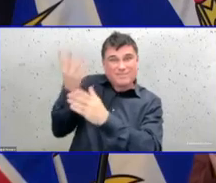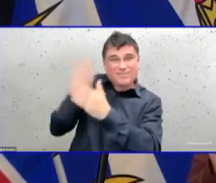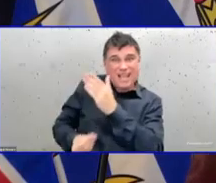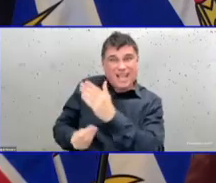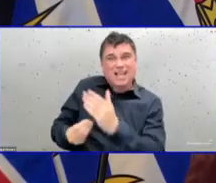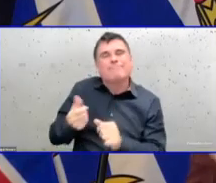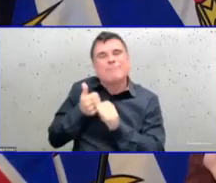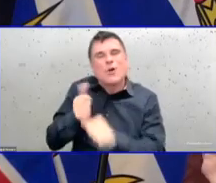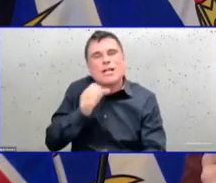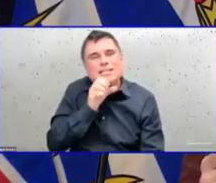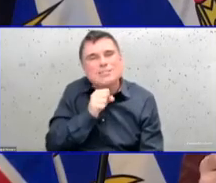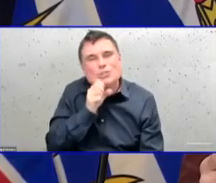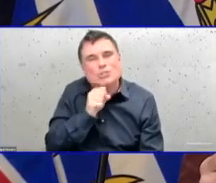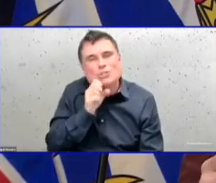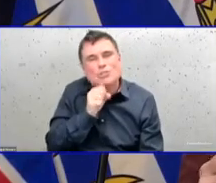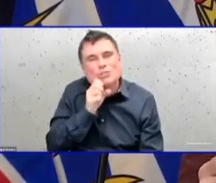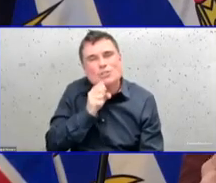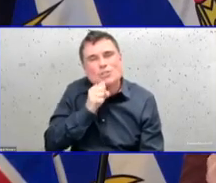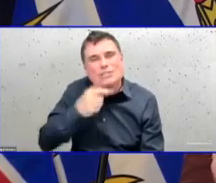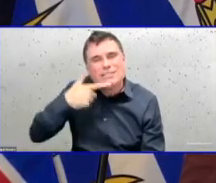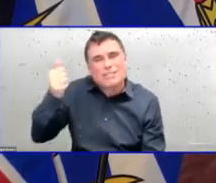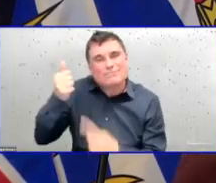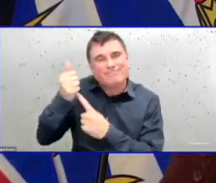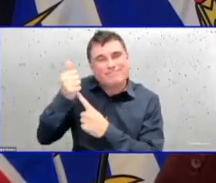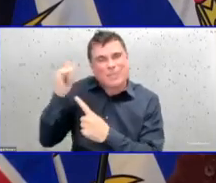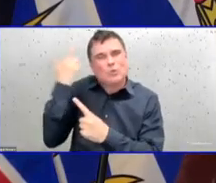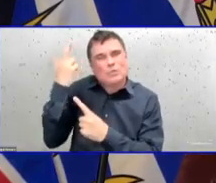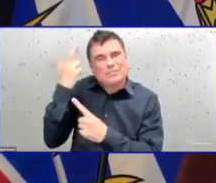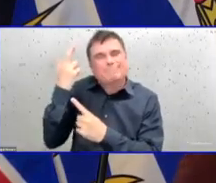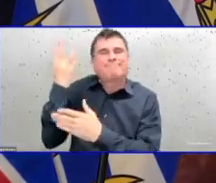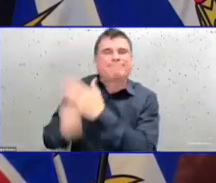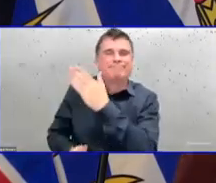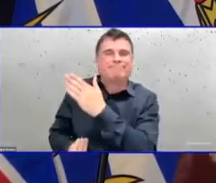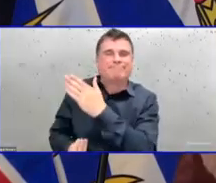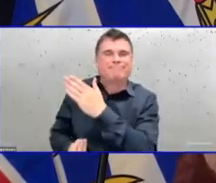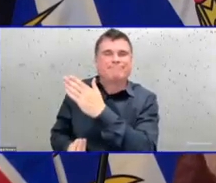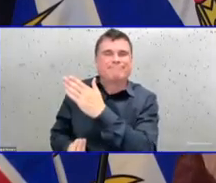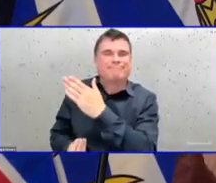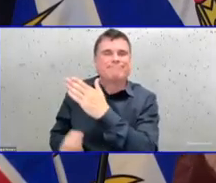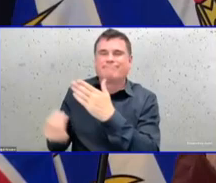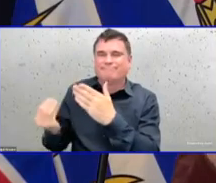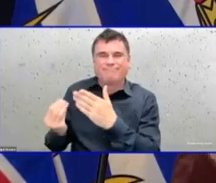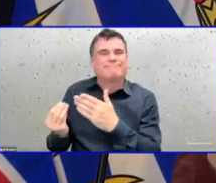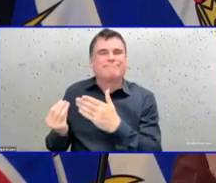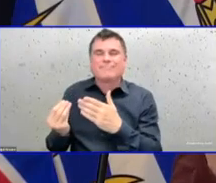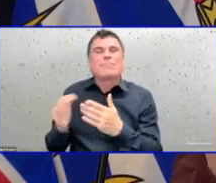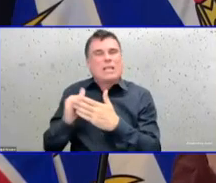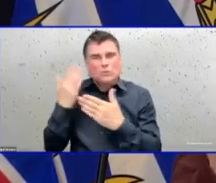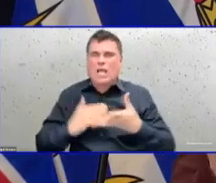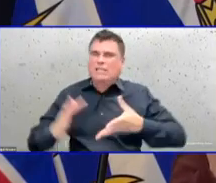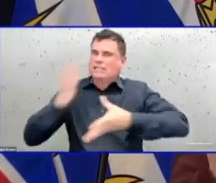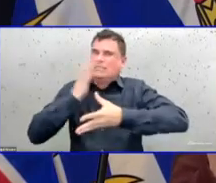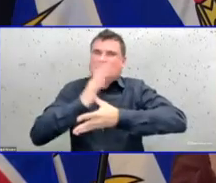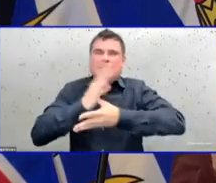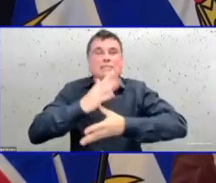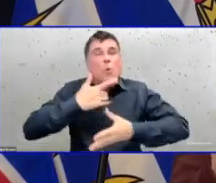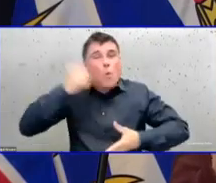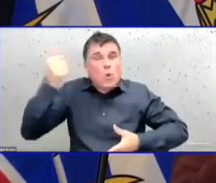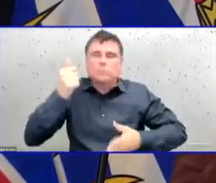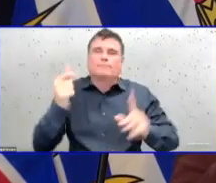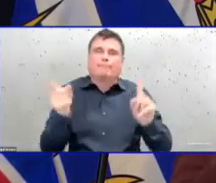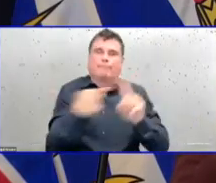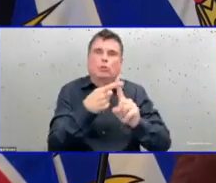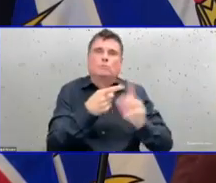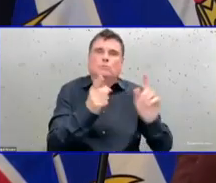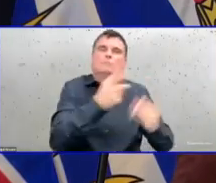any age is vaccination. But as we get older, our response to vaccination is not as